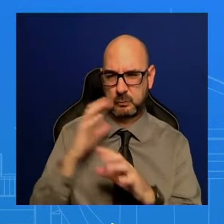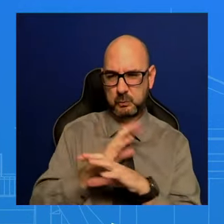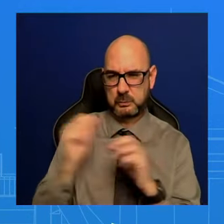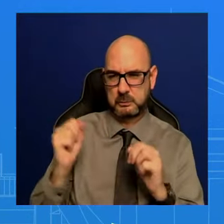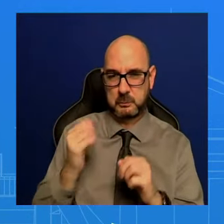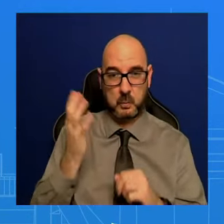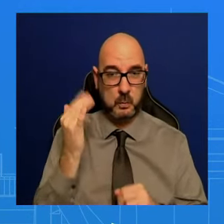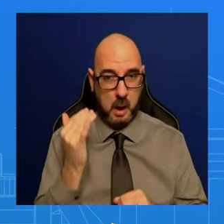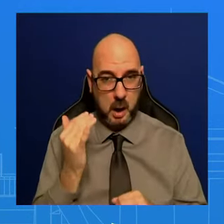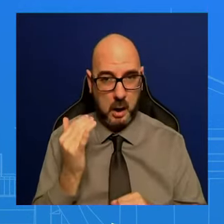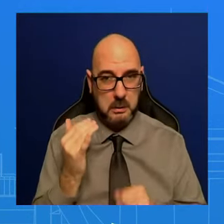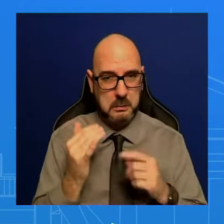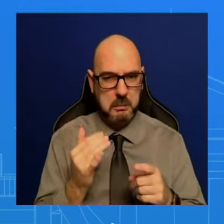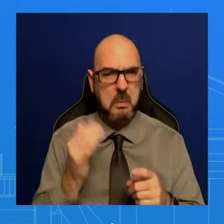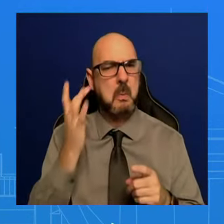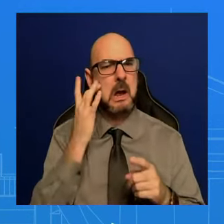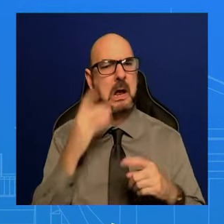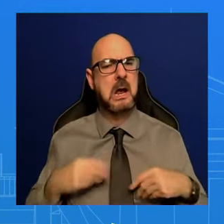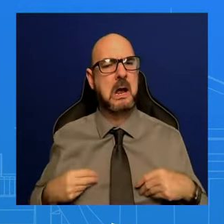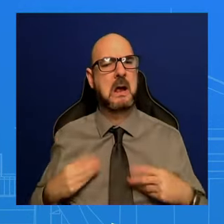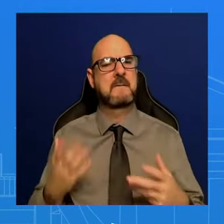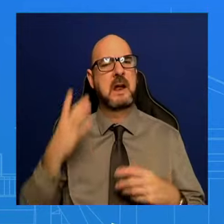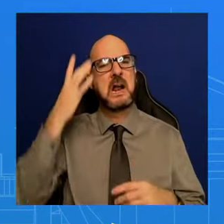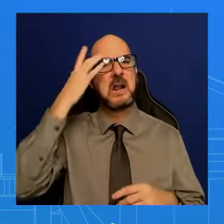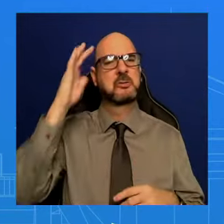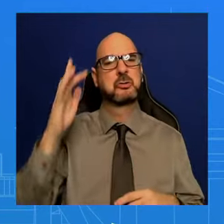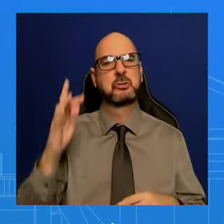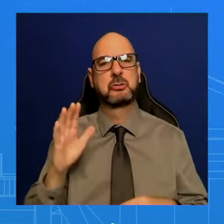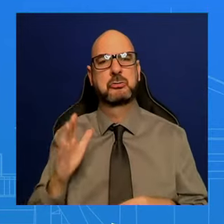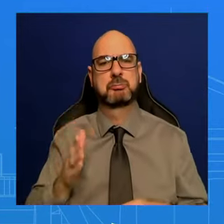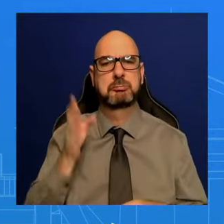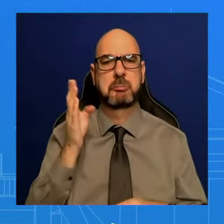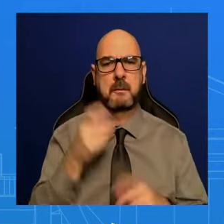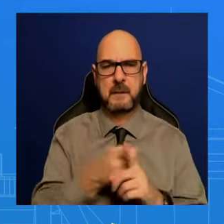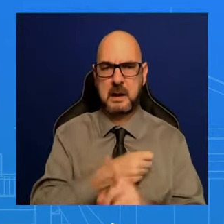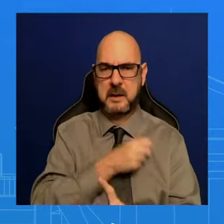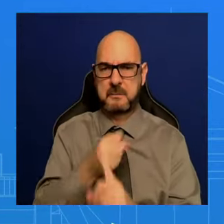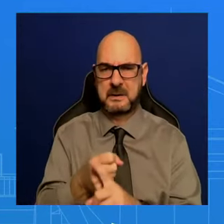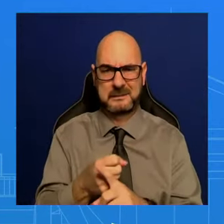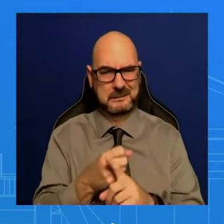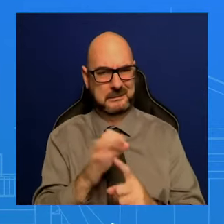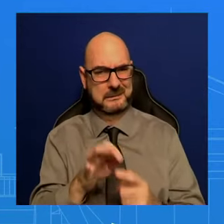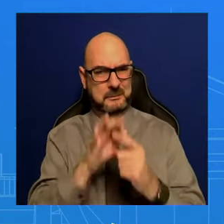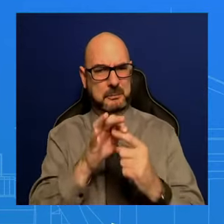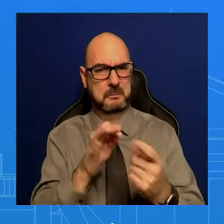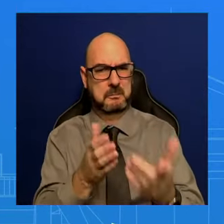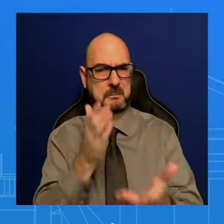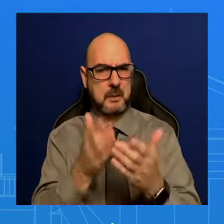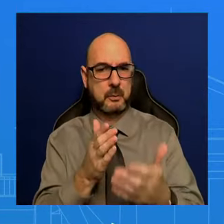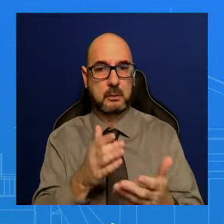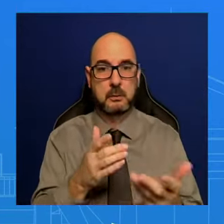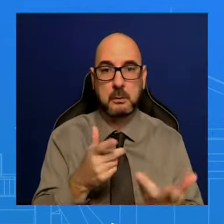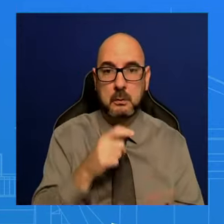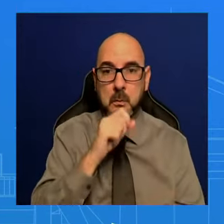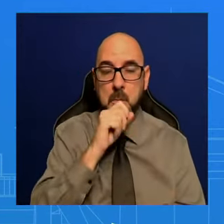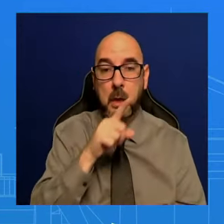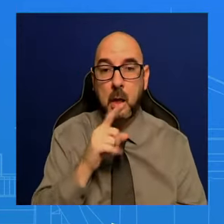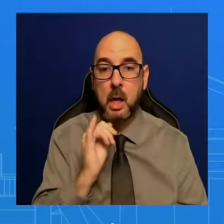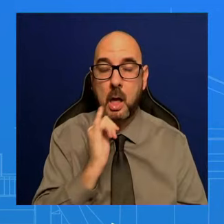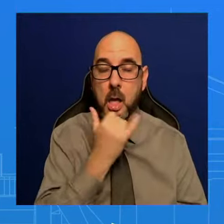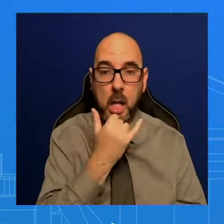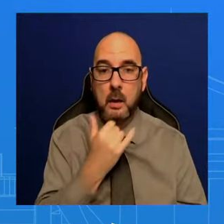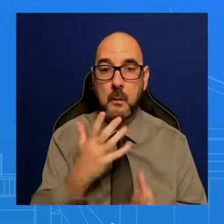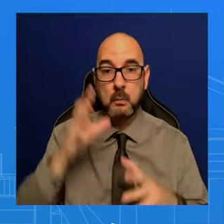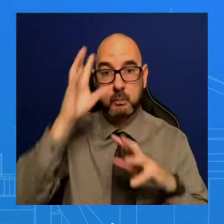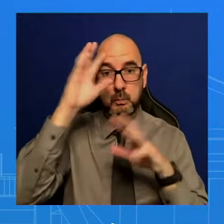What impact does he have at all, other than the fact that he might slip and say something? Does the President still feel that way now, now that Donald Trump is on the way